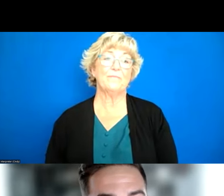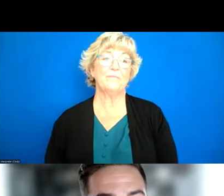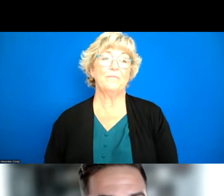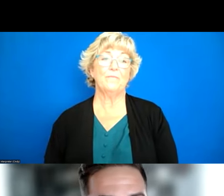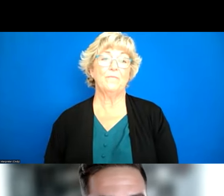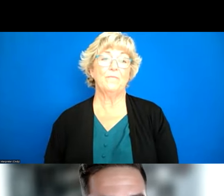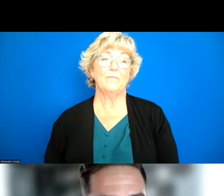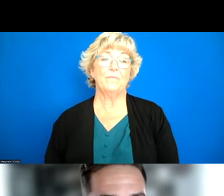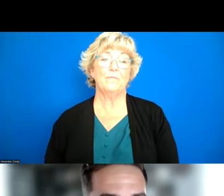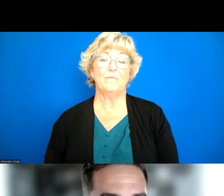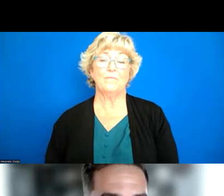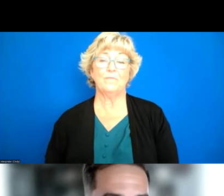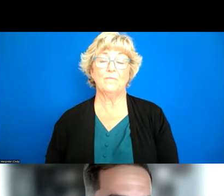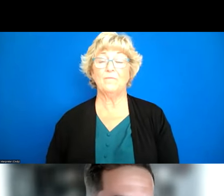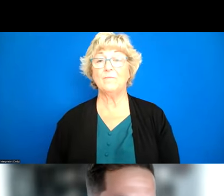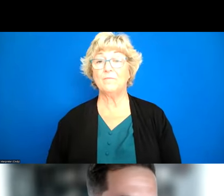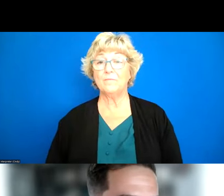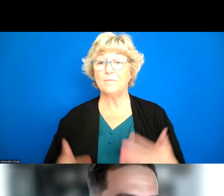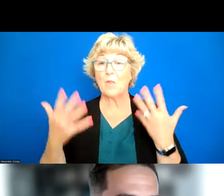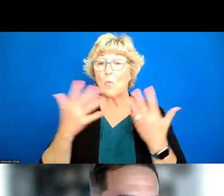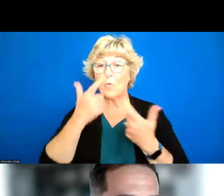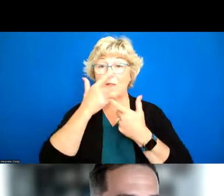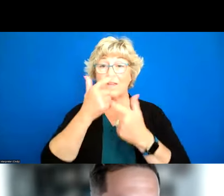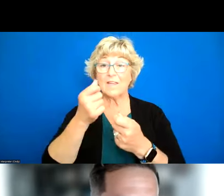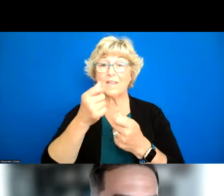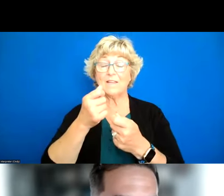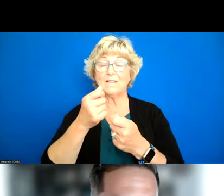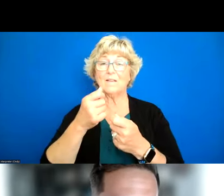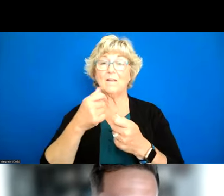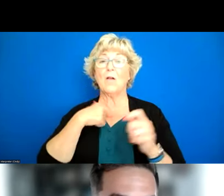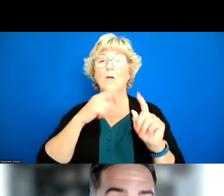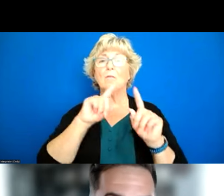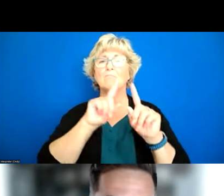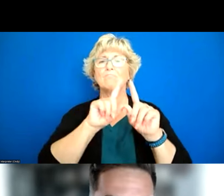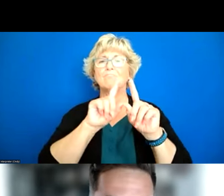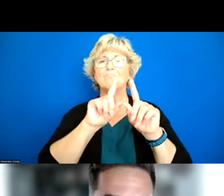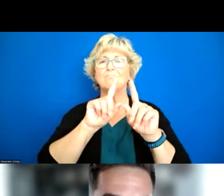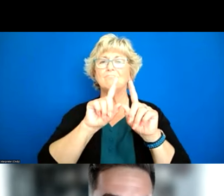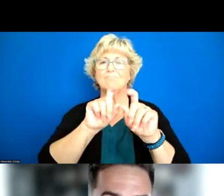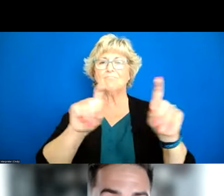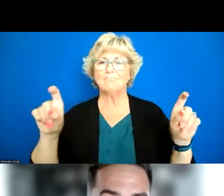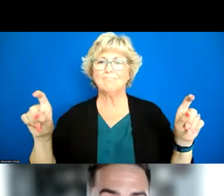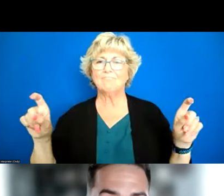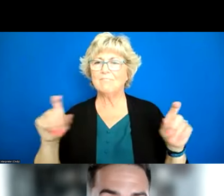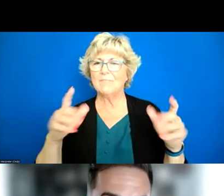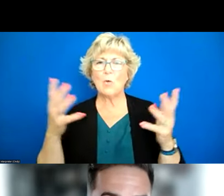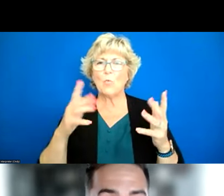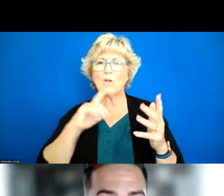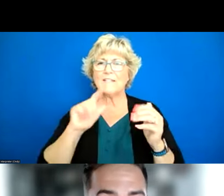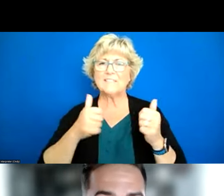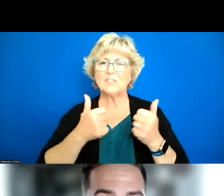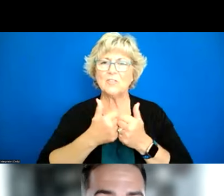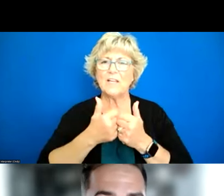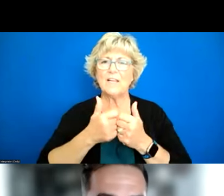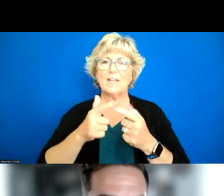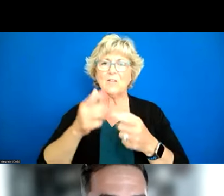what was really interesting is um we started to ask about challenges to collecting